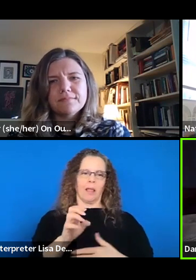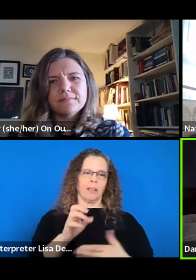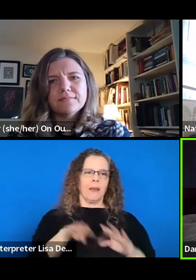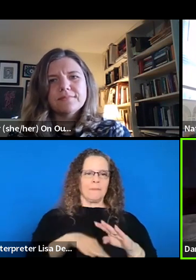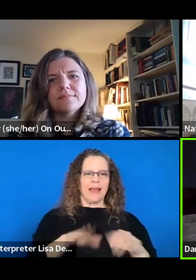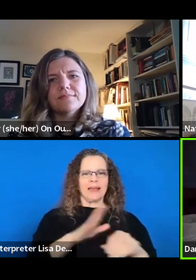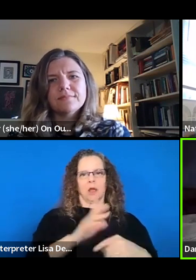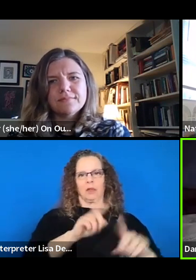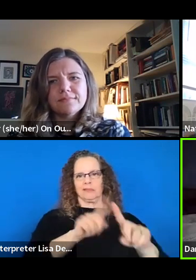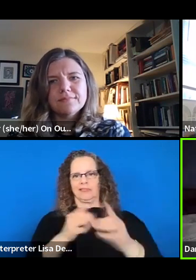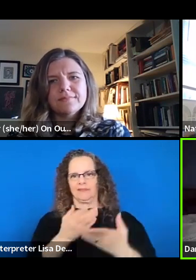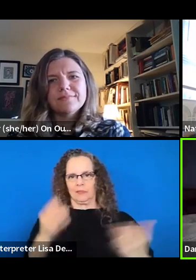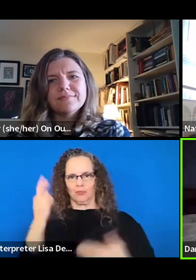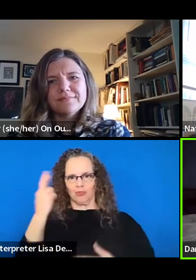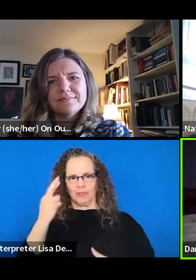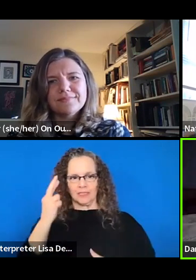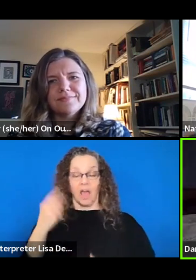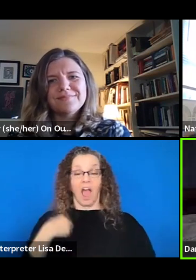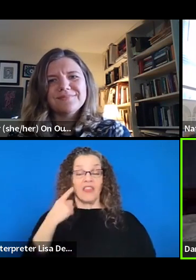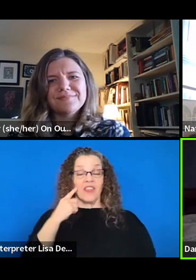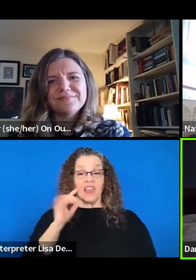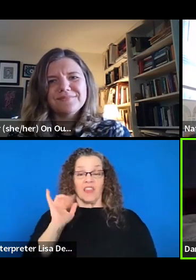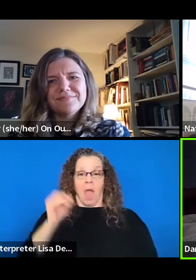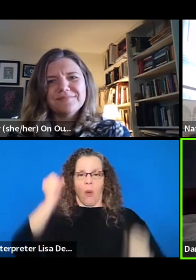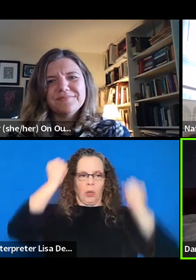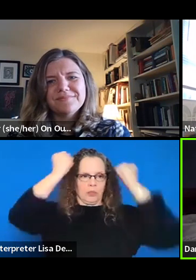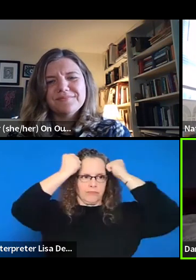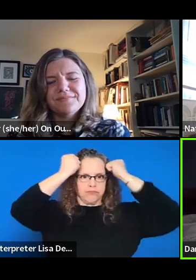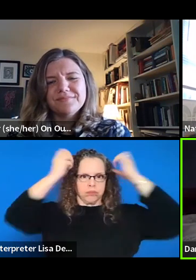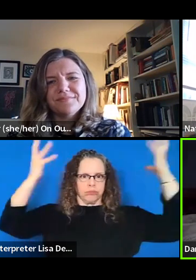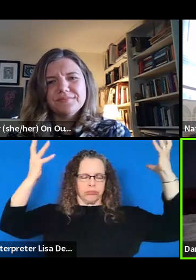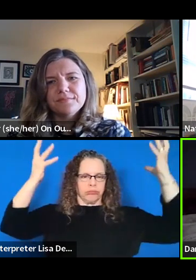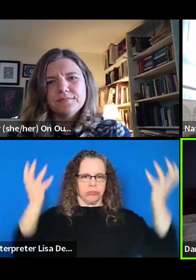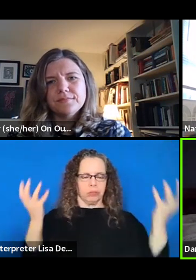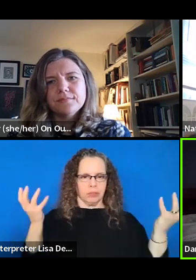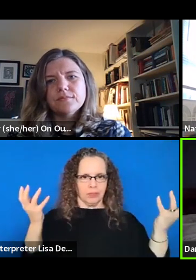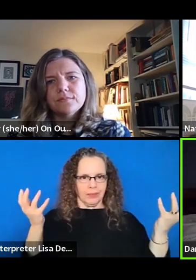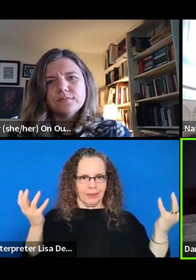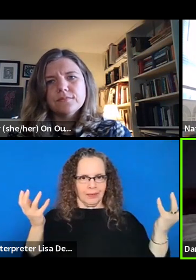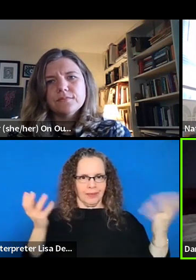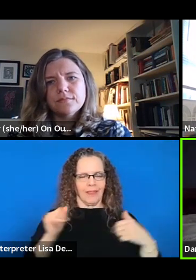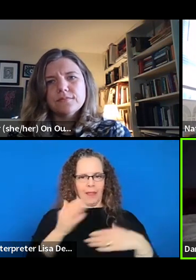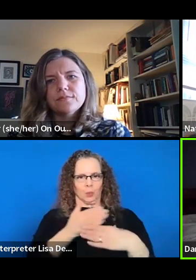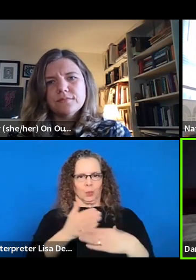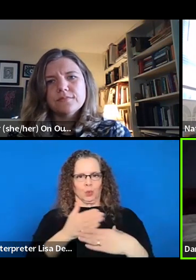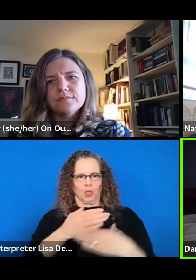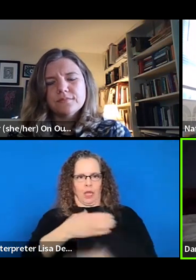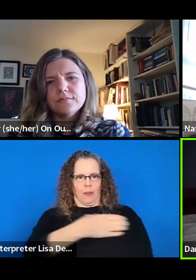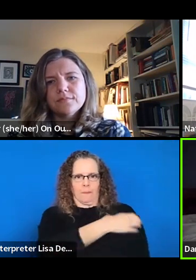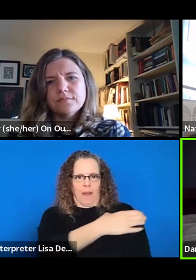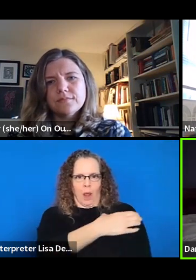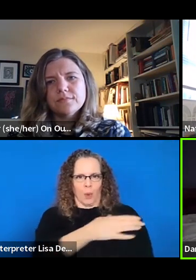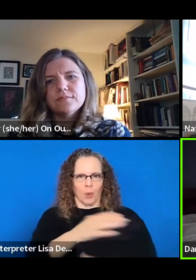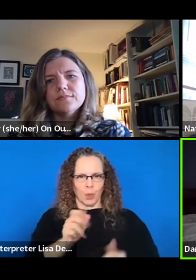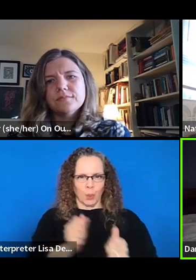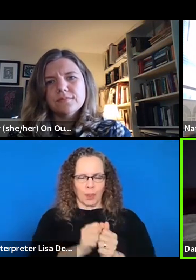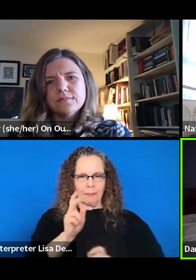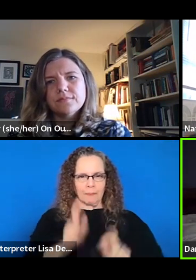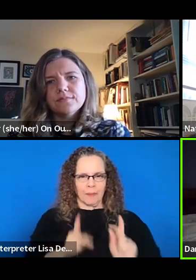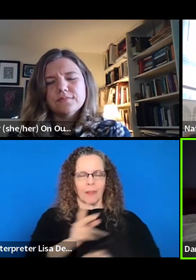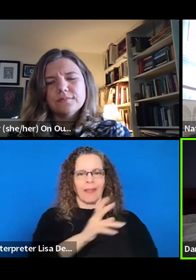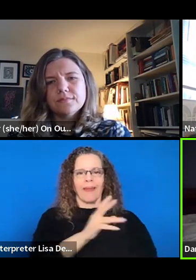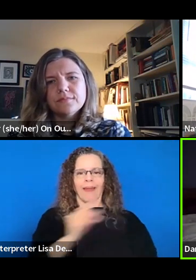is absolutely mind-blowing and amazing, like in the way that it shares power with people, in the way that it's able to take some really